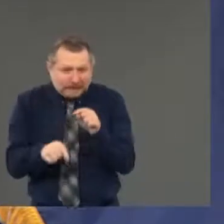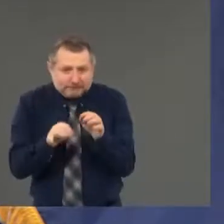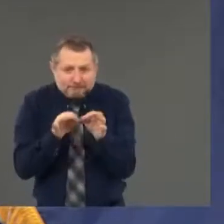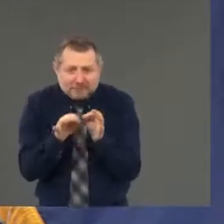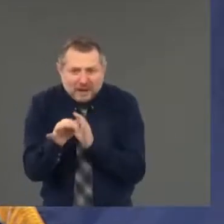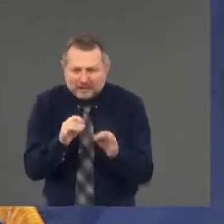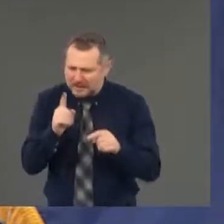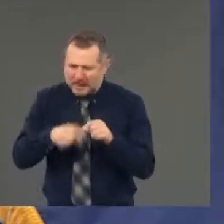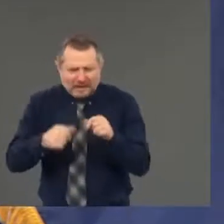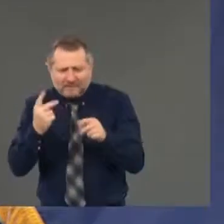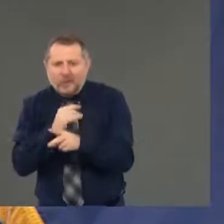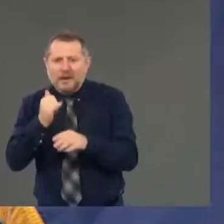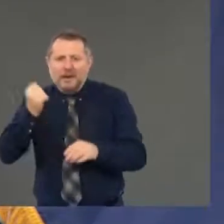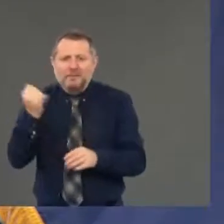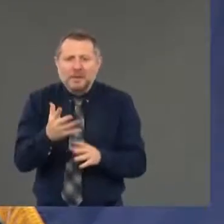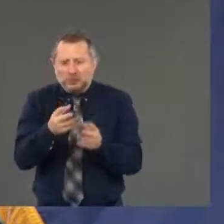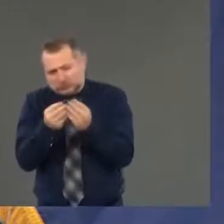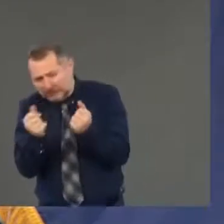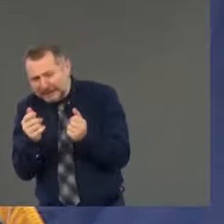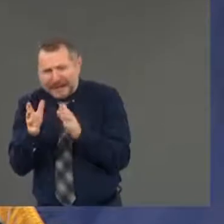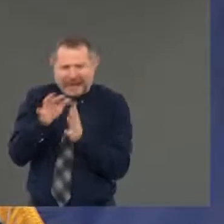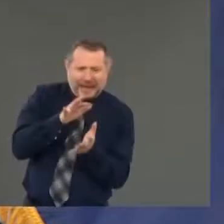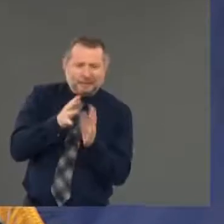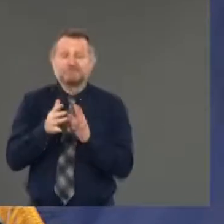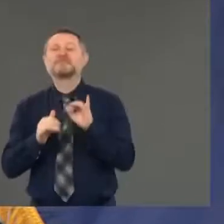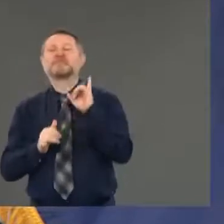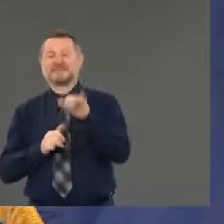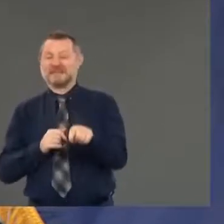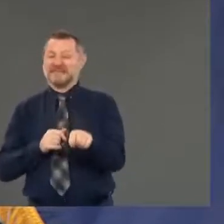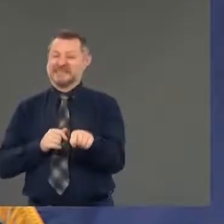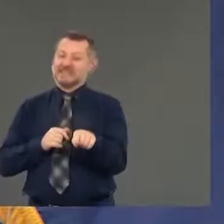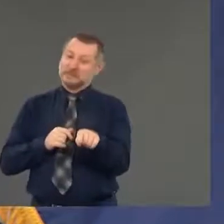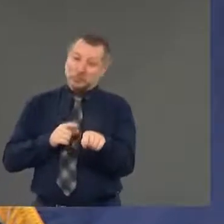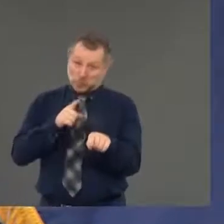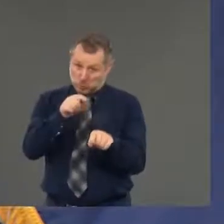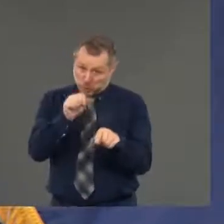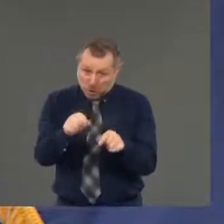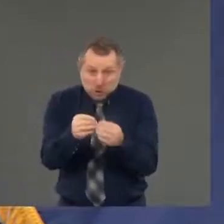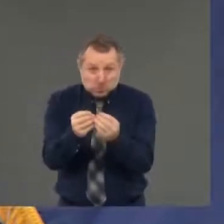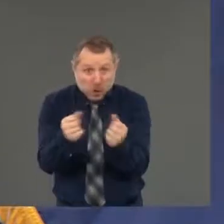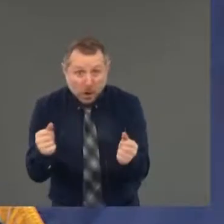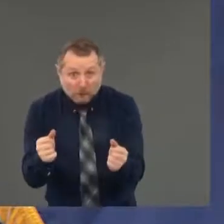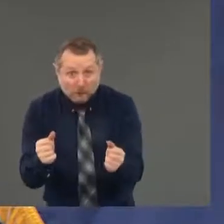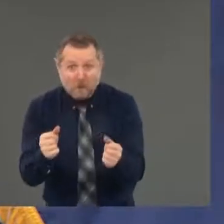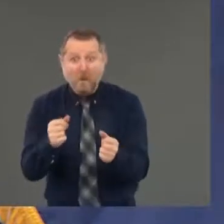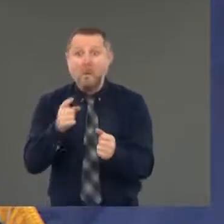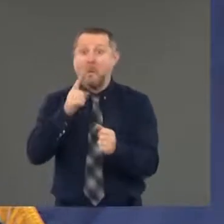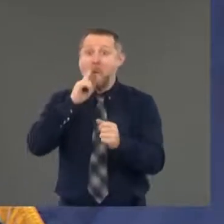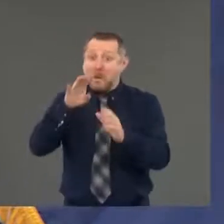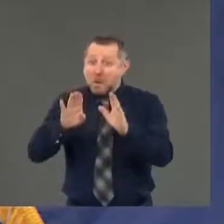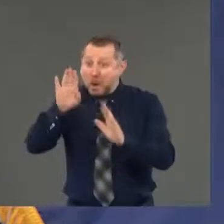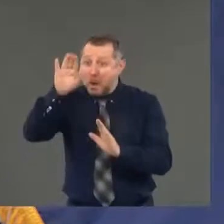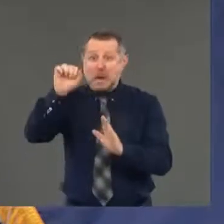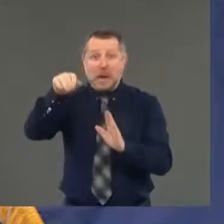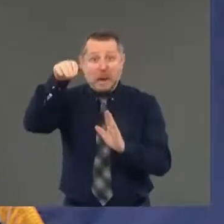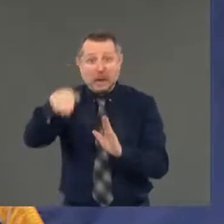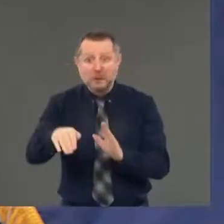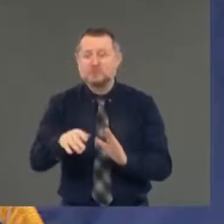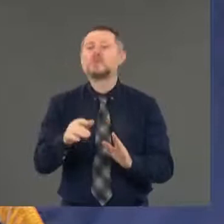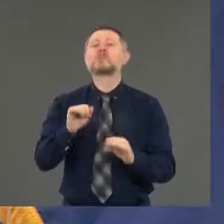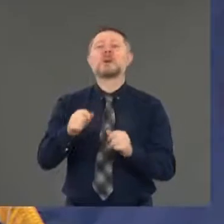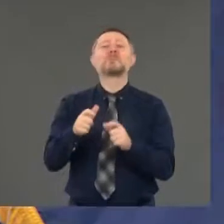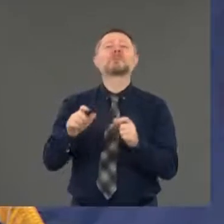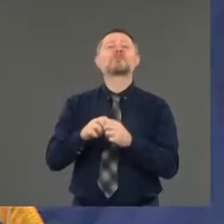it's less of an issue. Well, how could you ever resolve an increase? Because you traced it